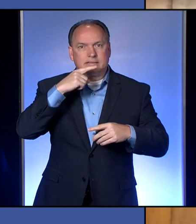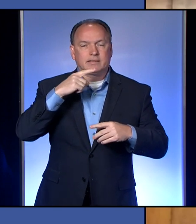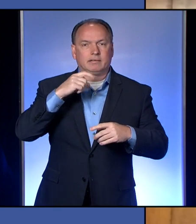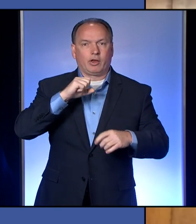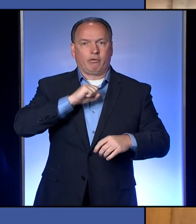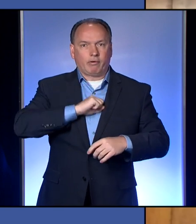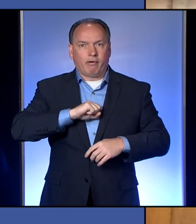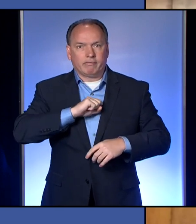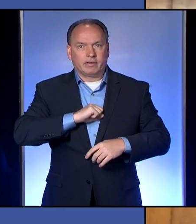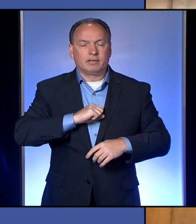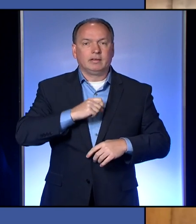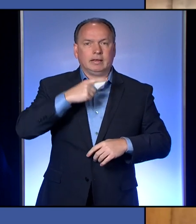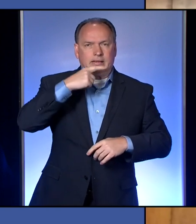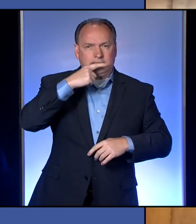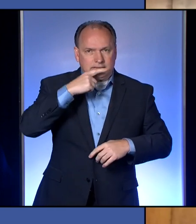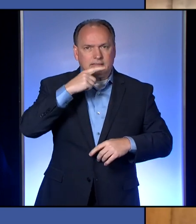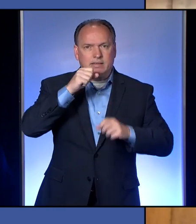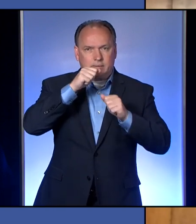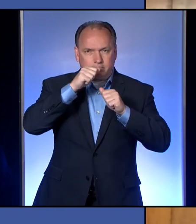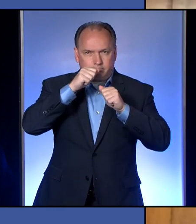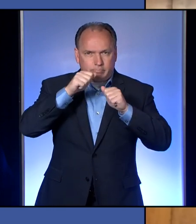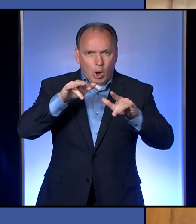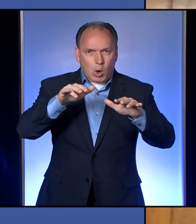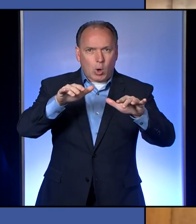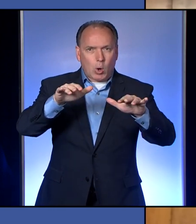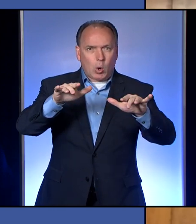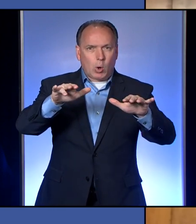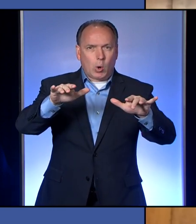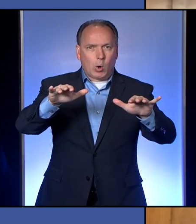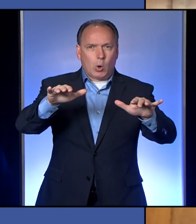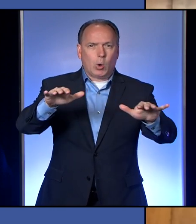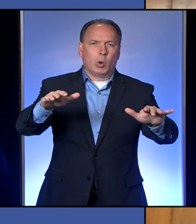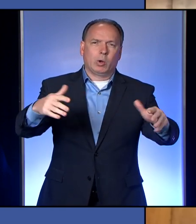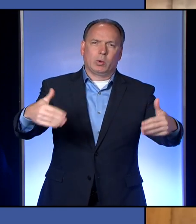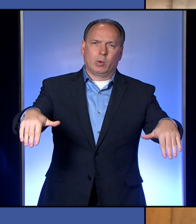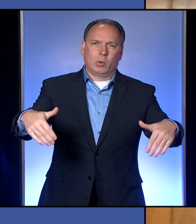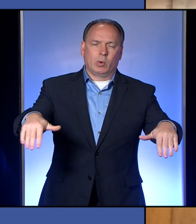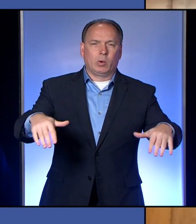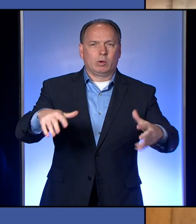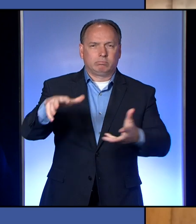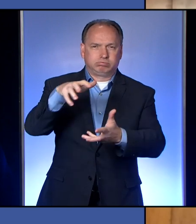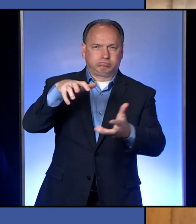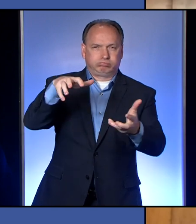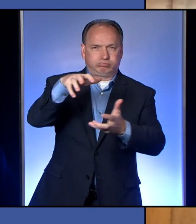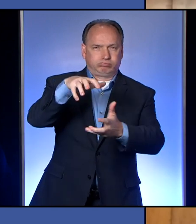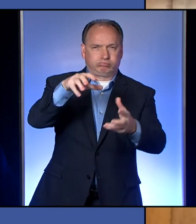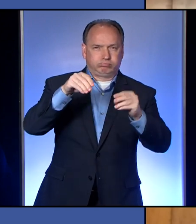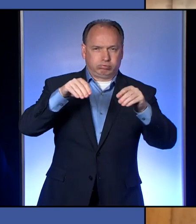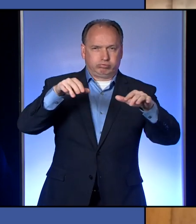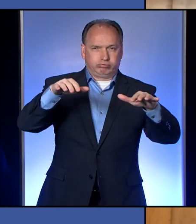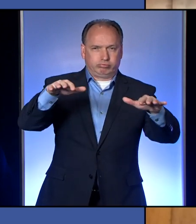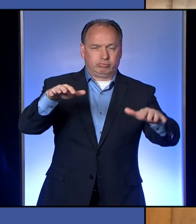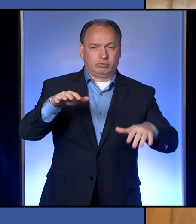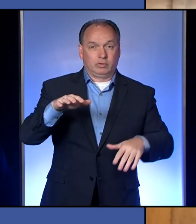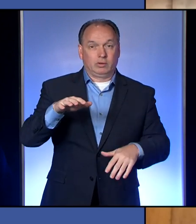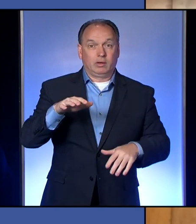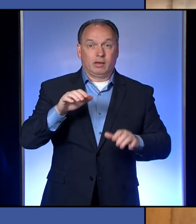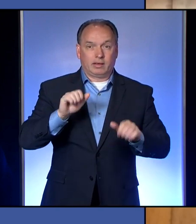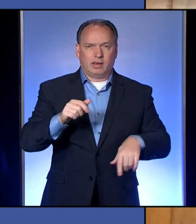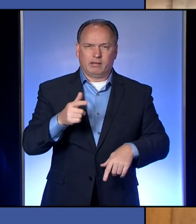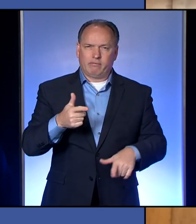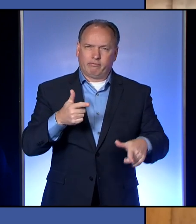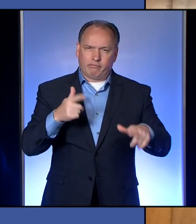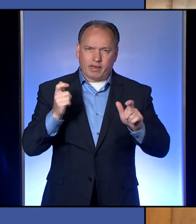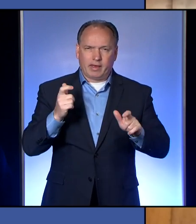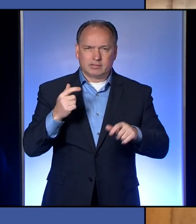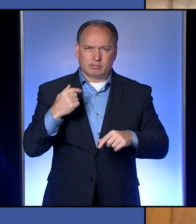Sneezing expels a huge cloud of particles that actually can travel at about 50 miles an hour